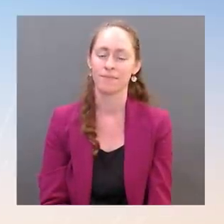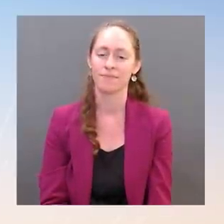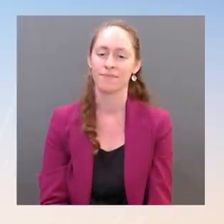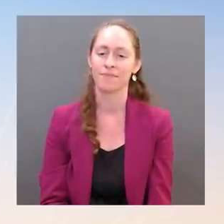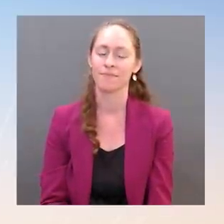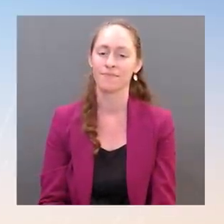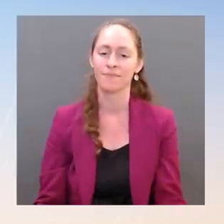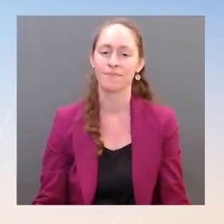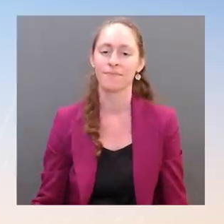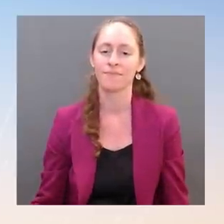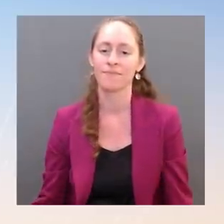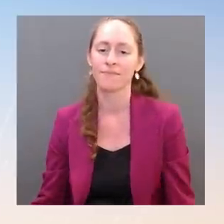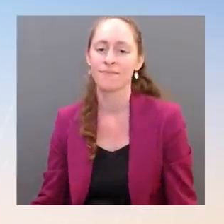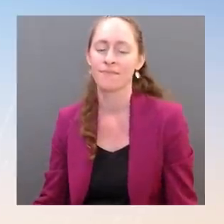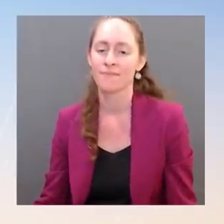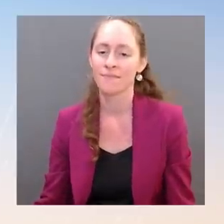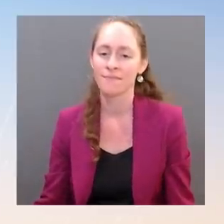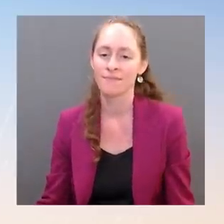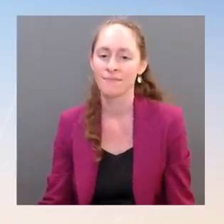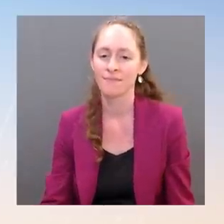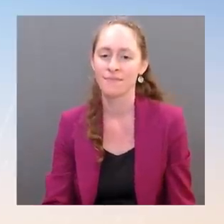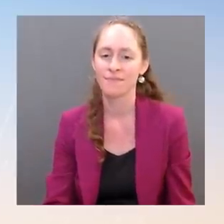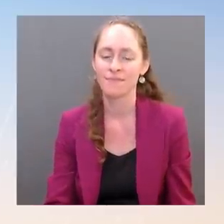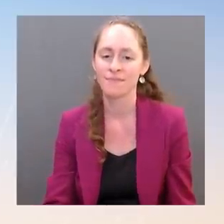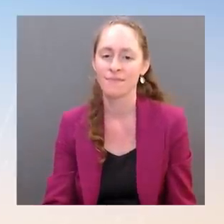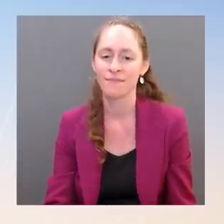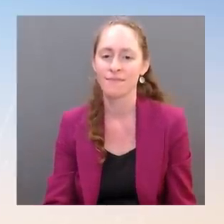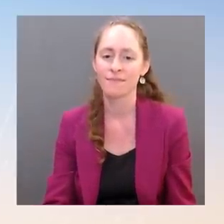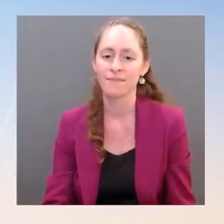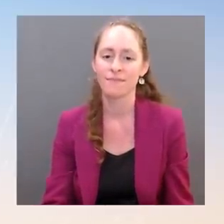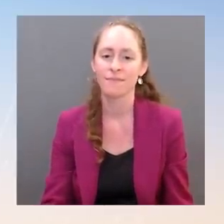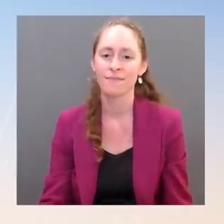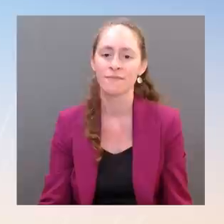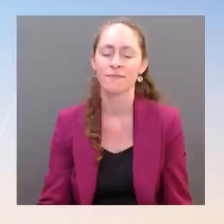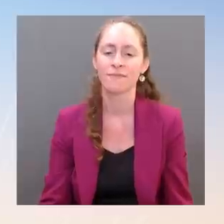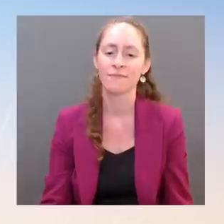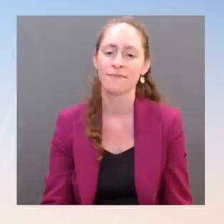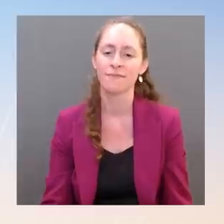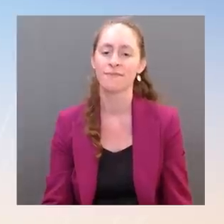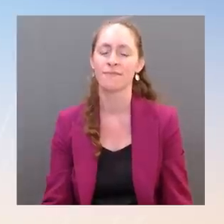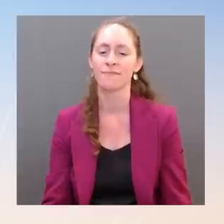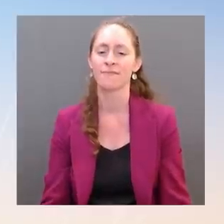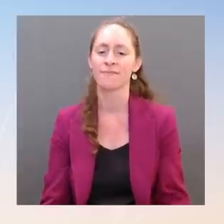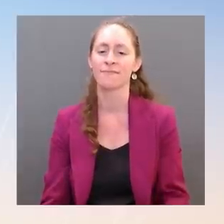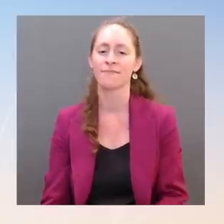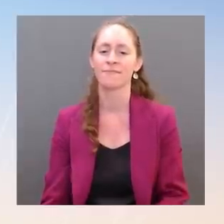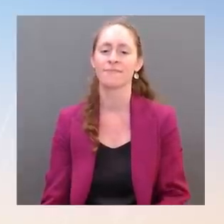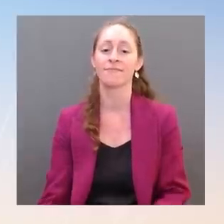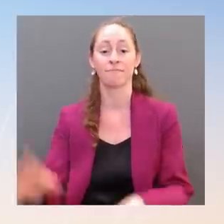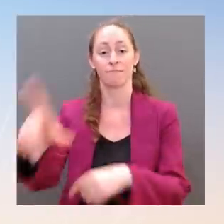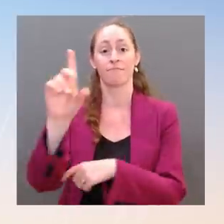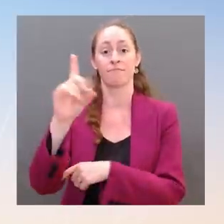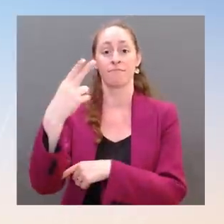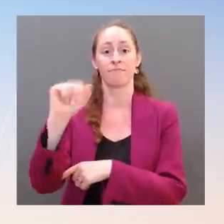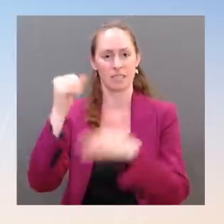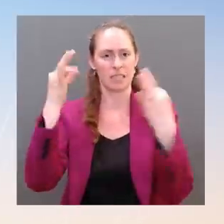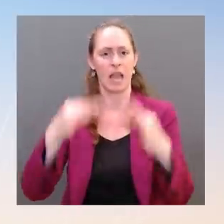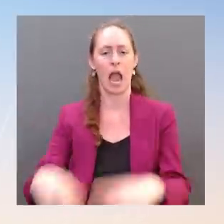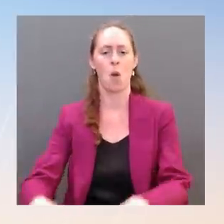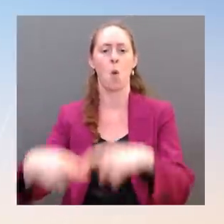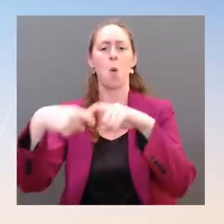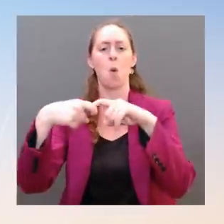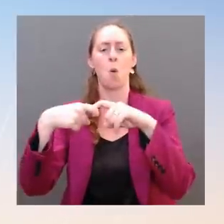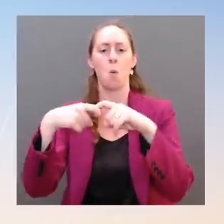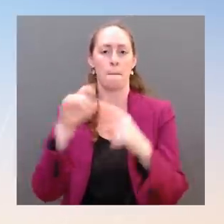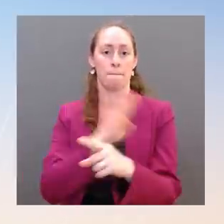today that they'll be pausing the disinformation governance board. Did the White House play a role at all in perhaps expressing frustration